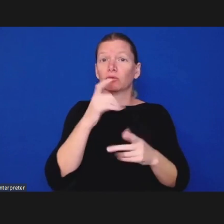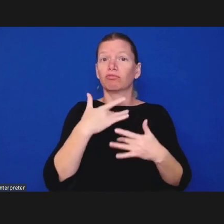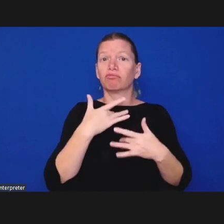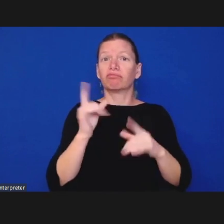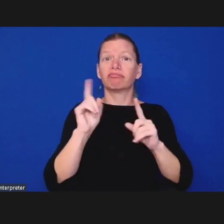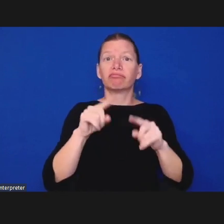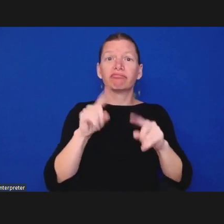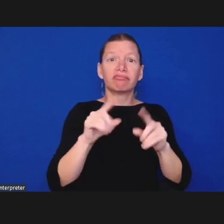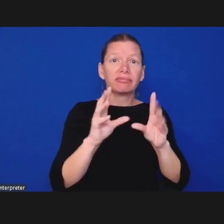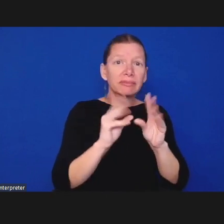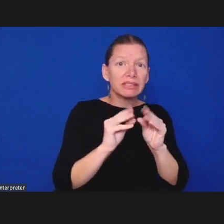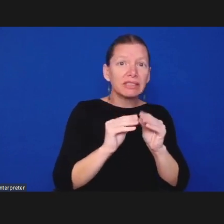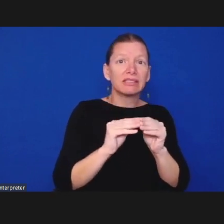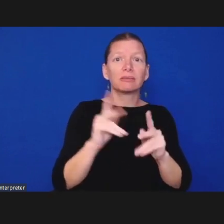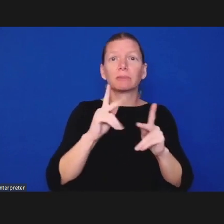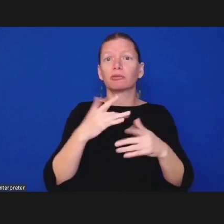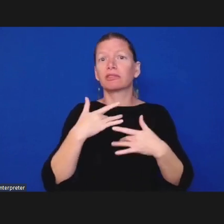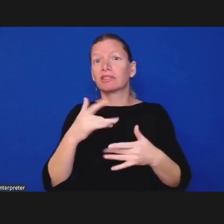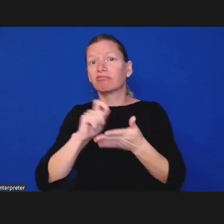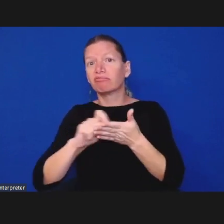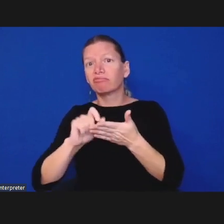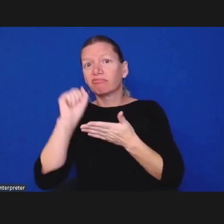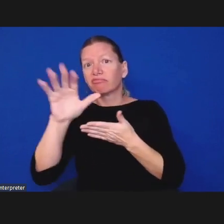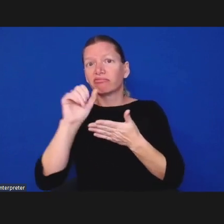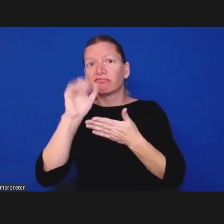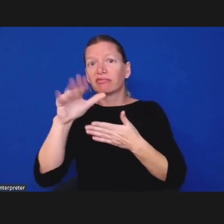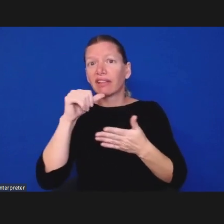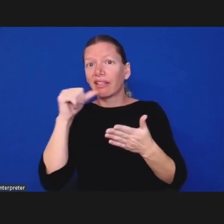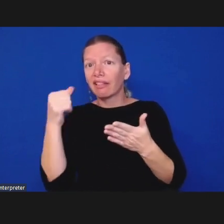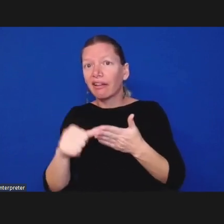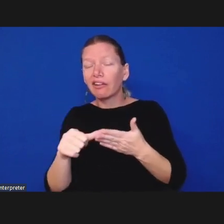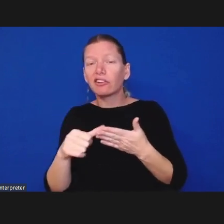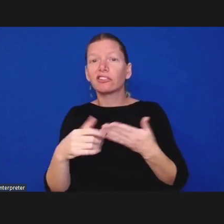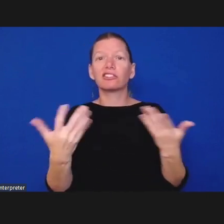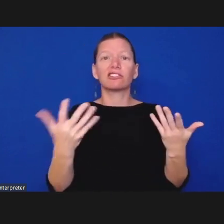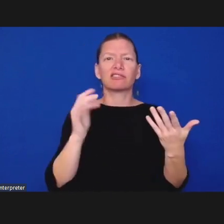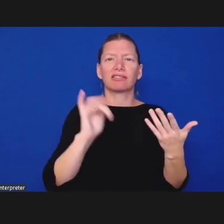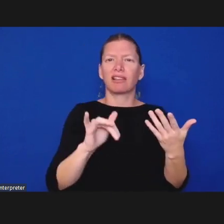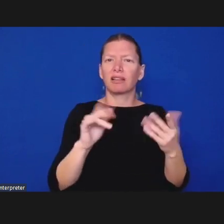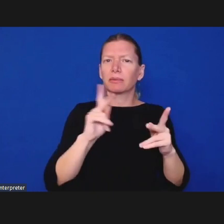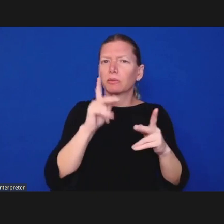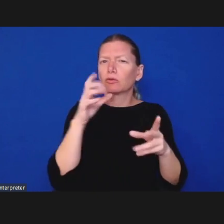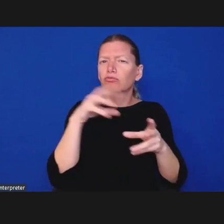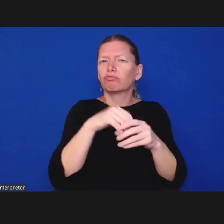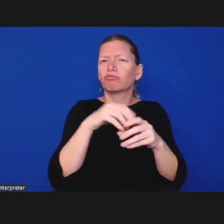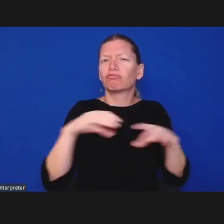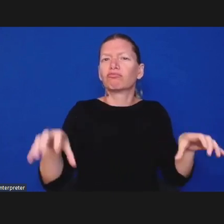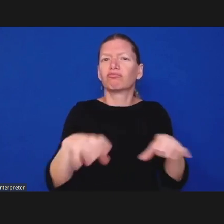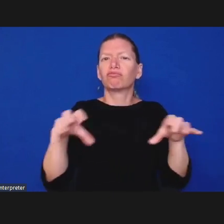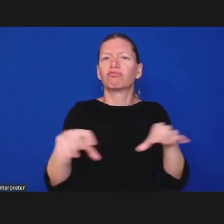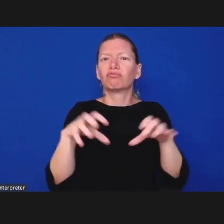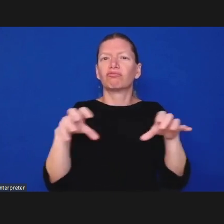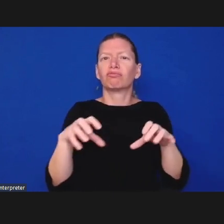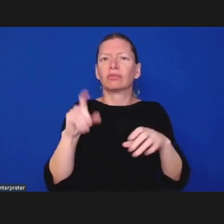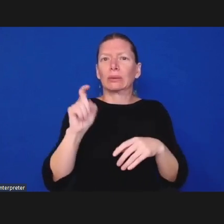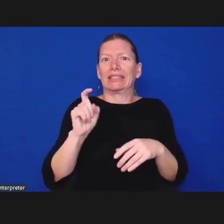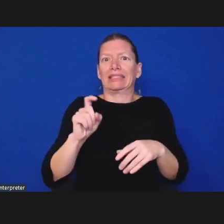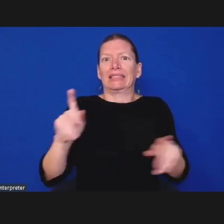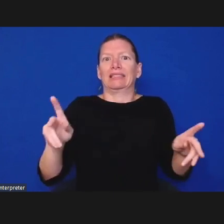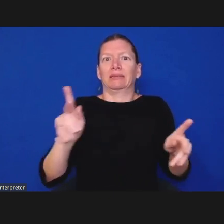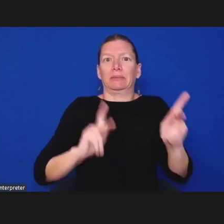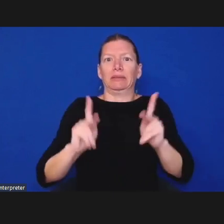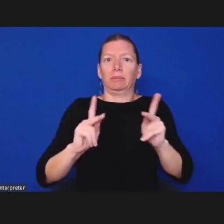are most impacted negatively by law enforcement the criminal legal system and also um